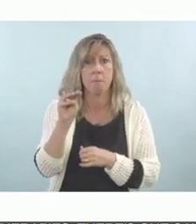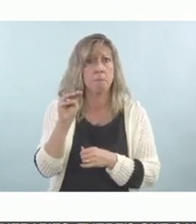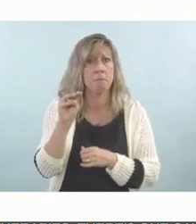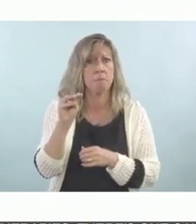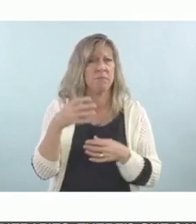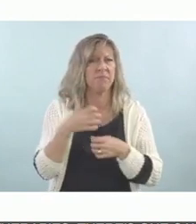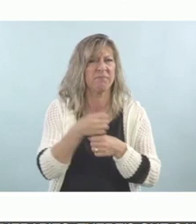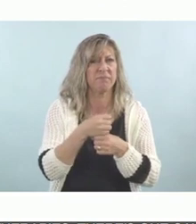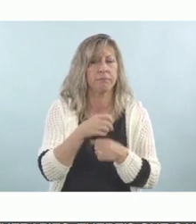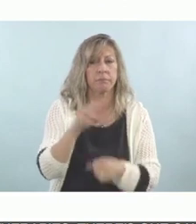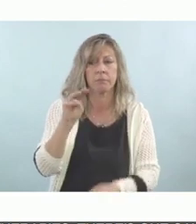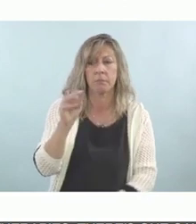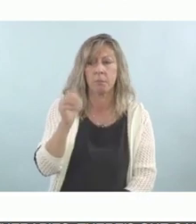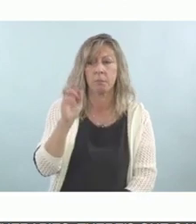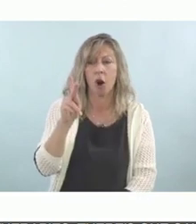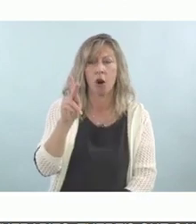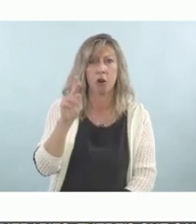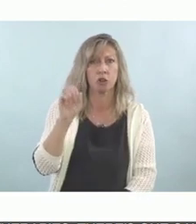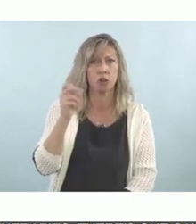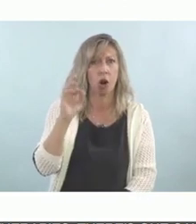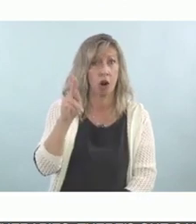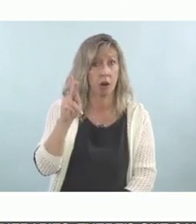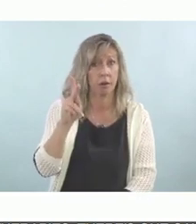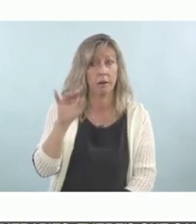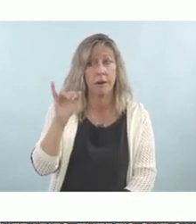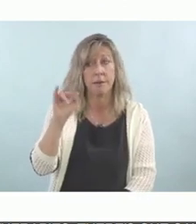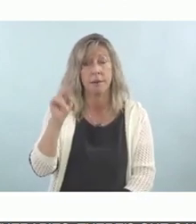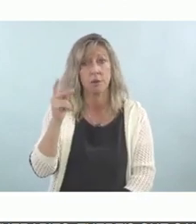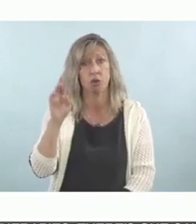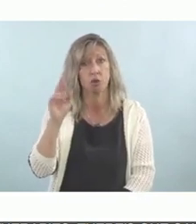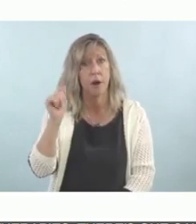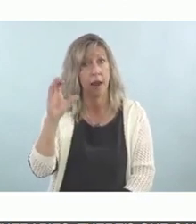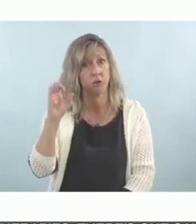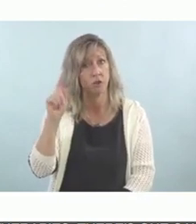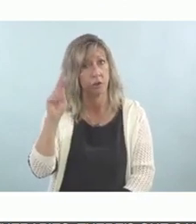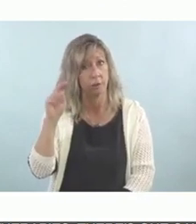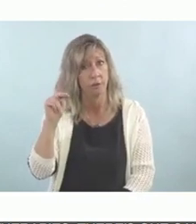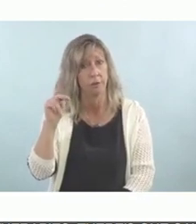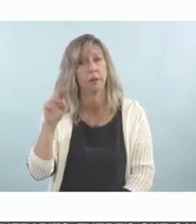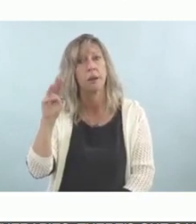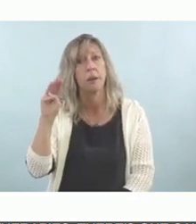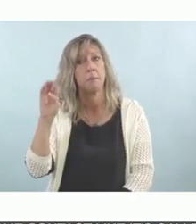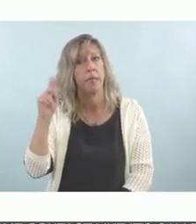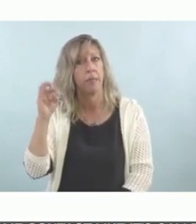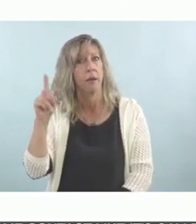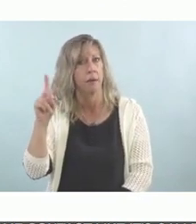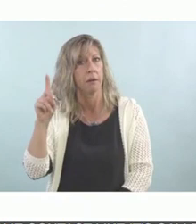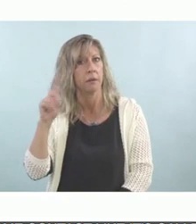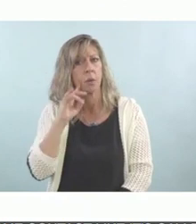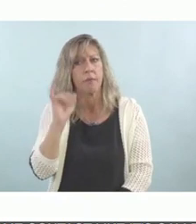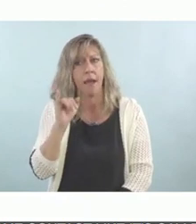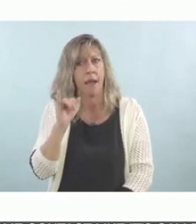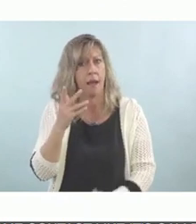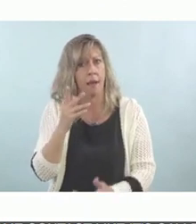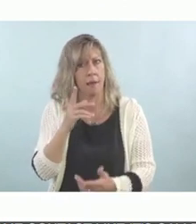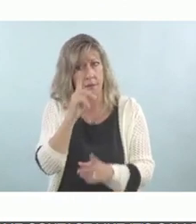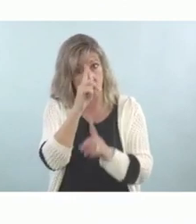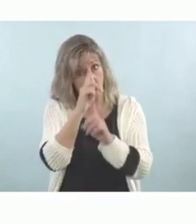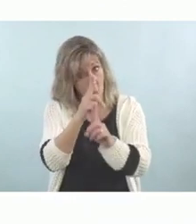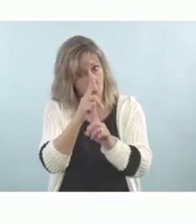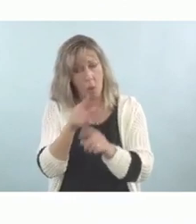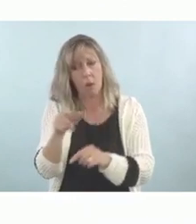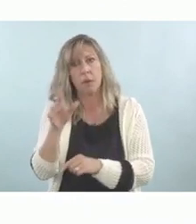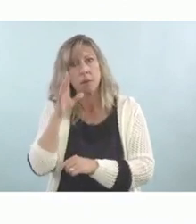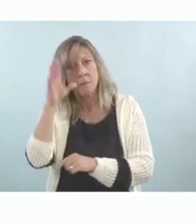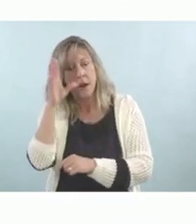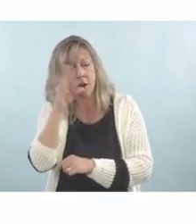Interaction Method, where the parent and the child connect better, where they build trust. And then